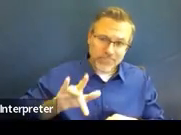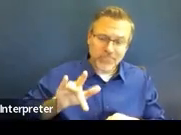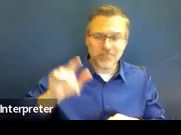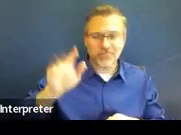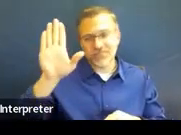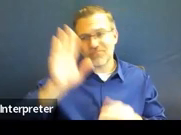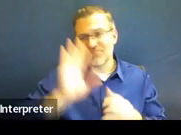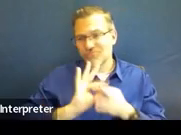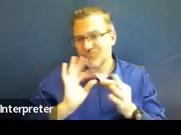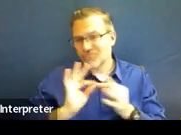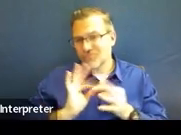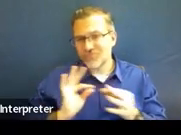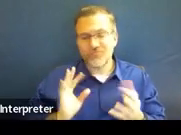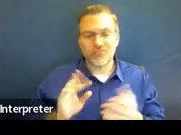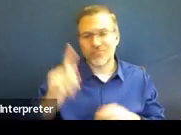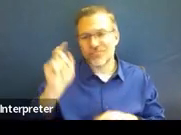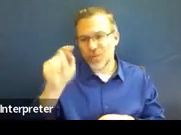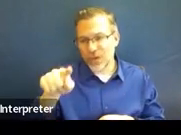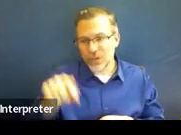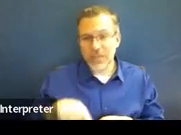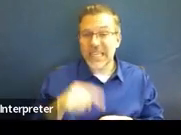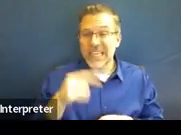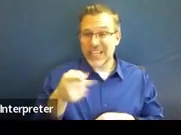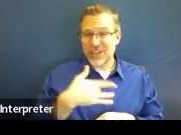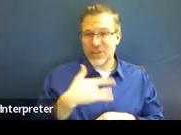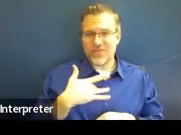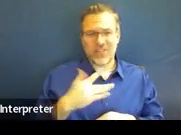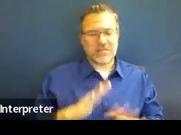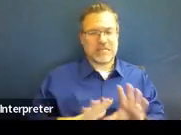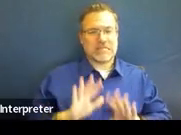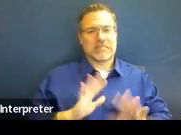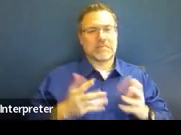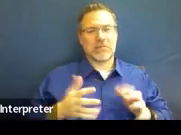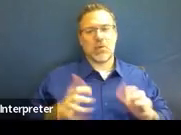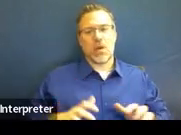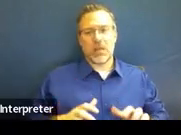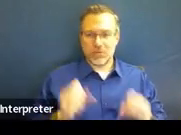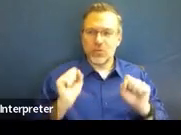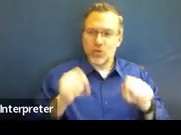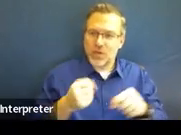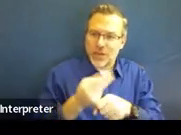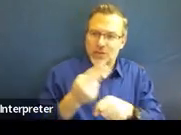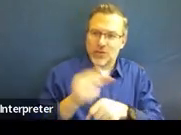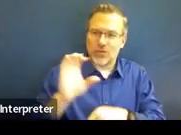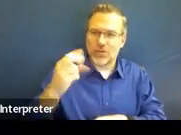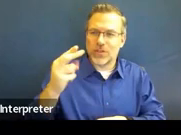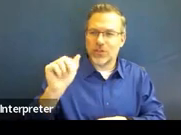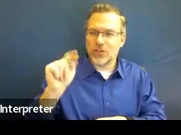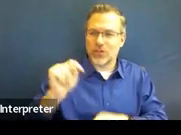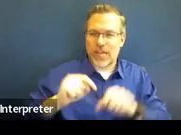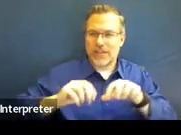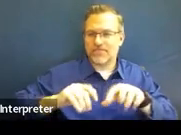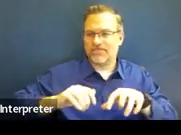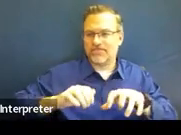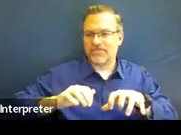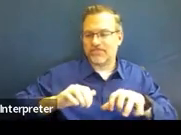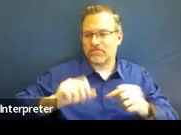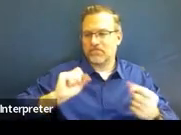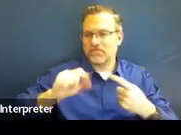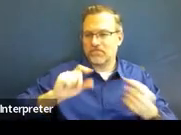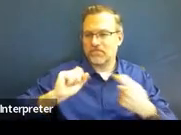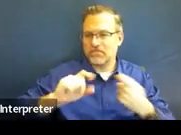group. So if you're not comfortable doing that, please drop questions in the chat box. We will monitor that as we go.